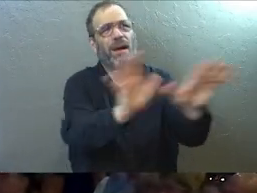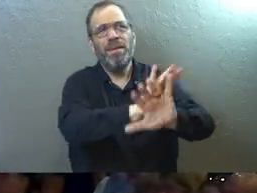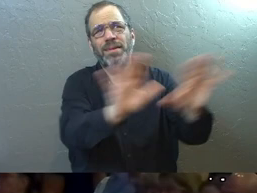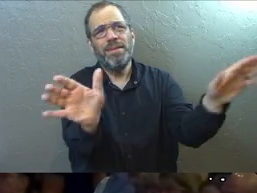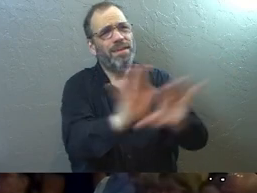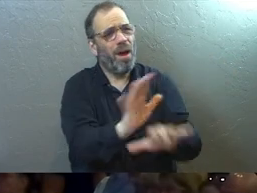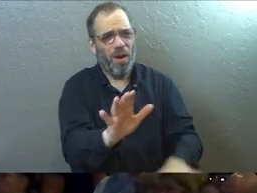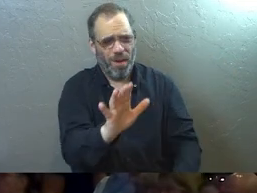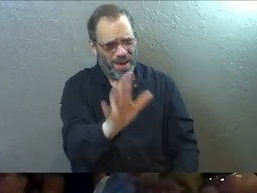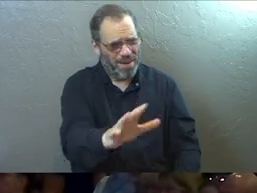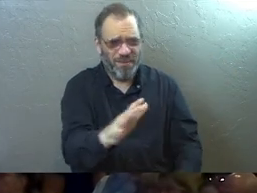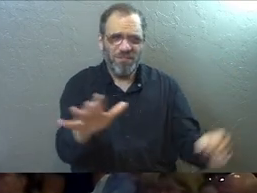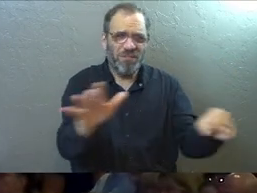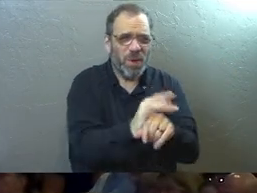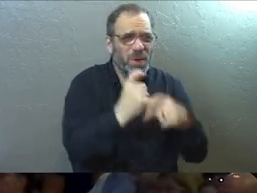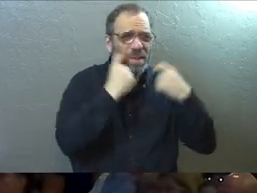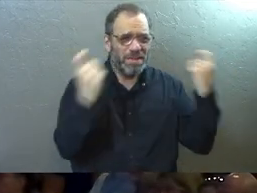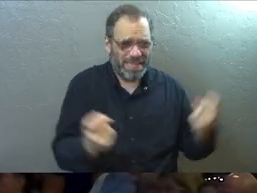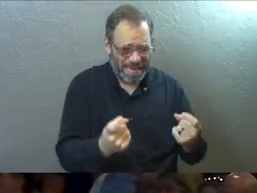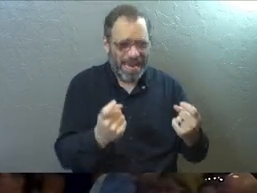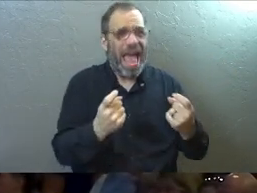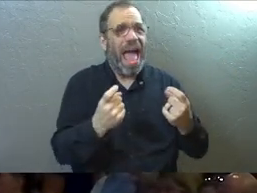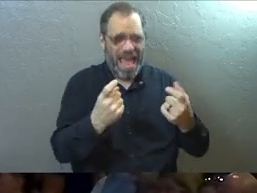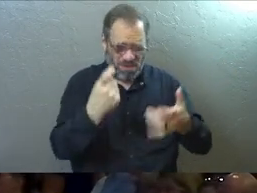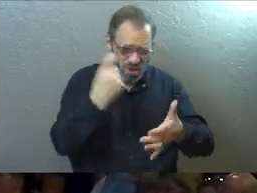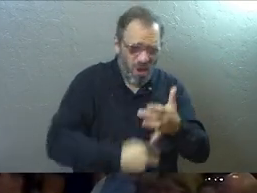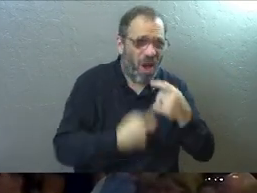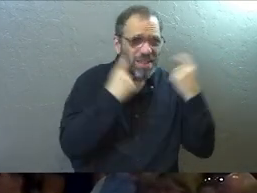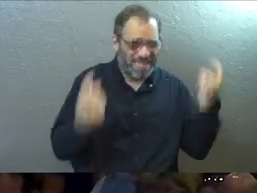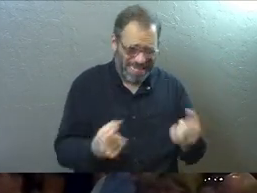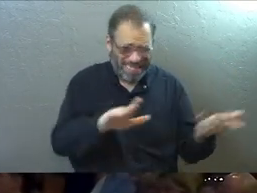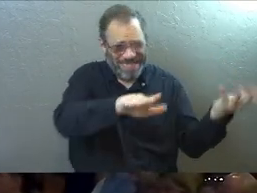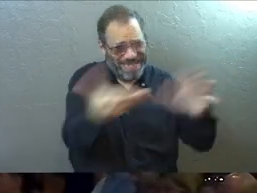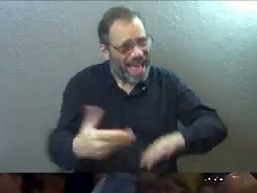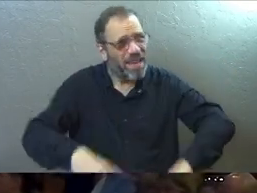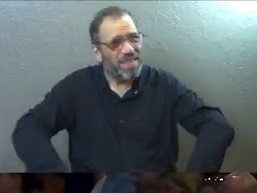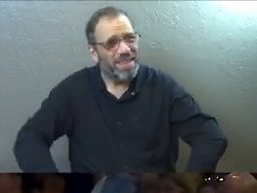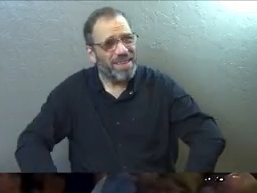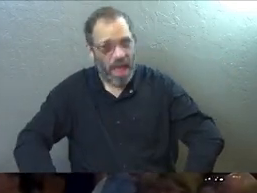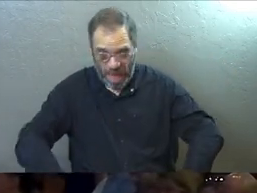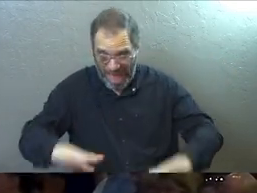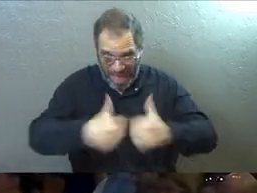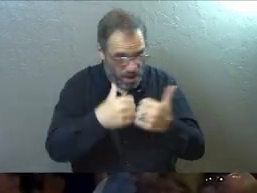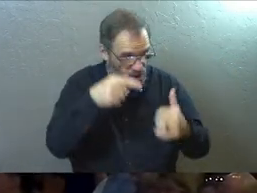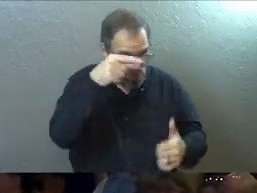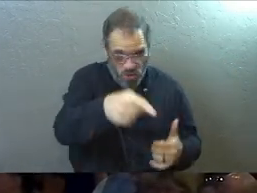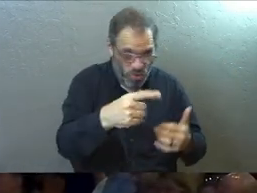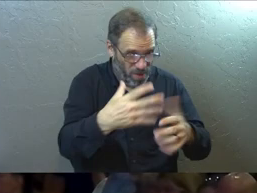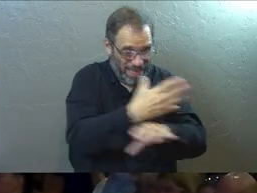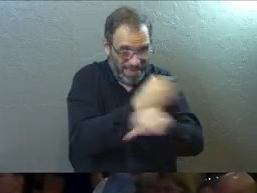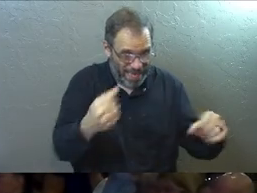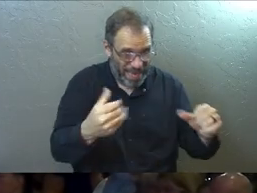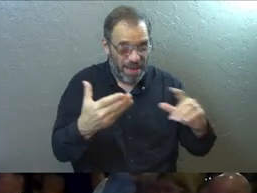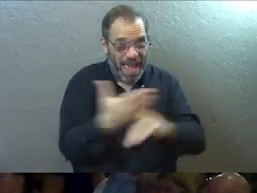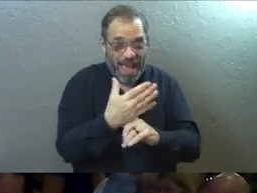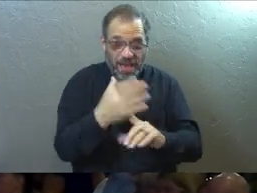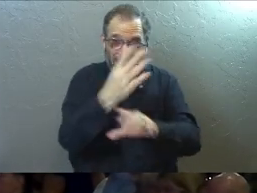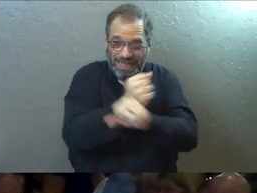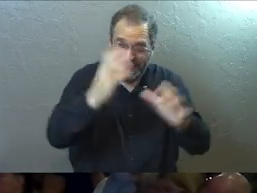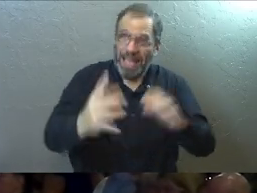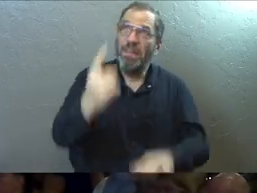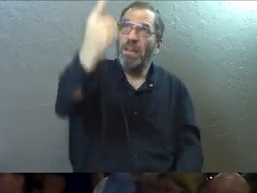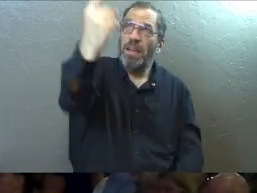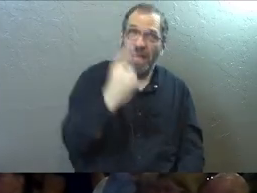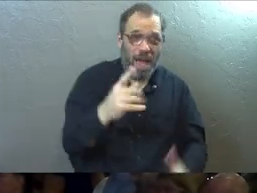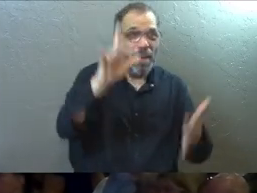no, man, you were full of sin and the wages of sin is, is death. And the only way that you got saved is that a loving savior